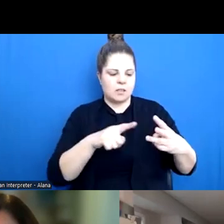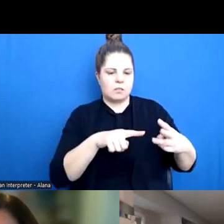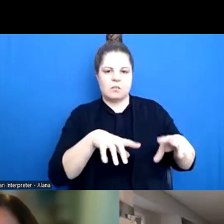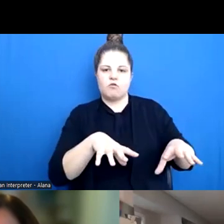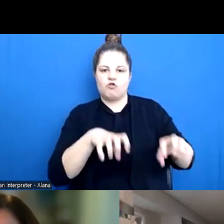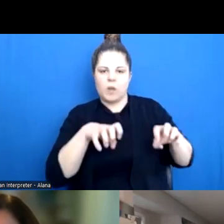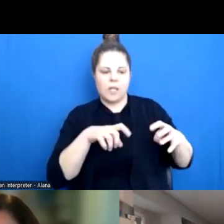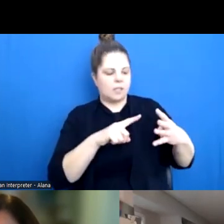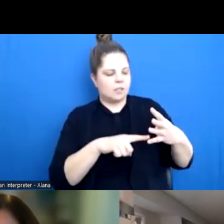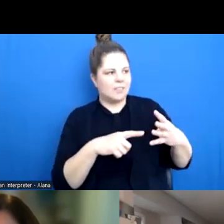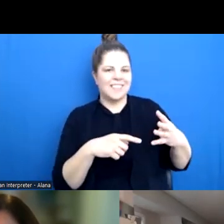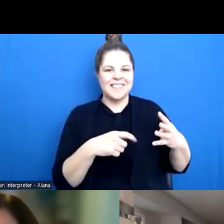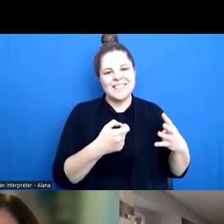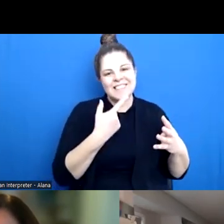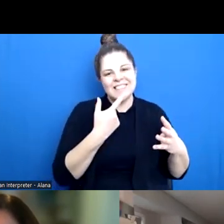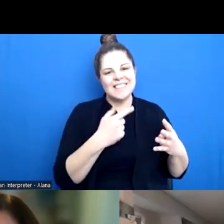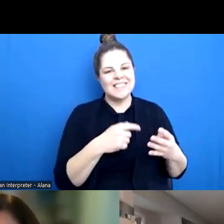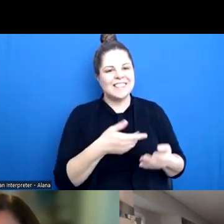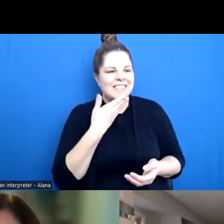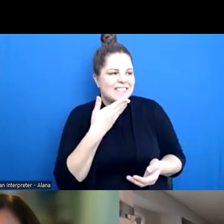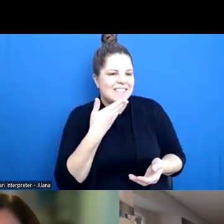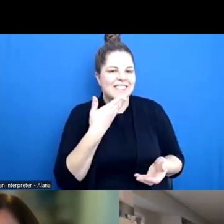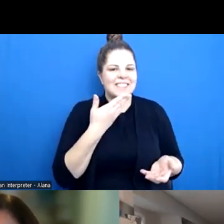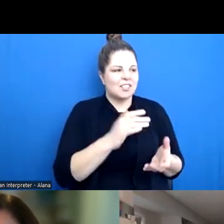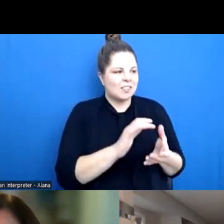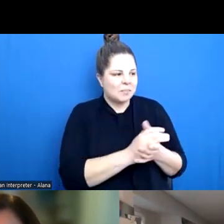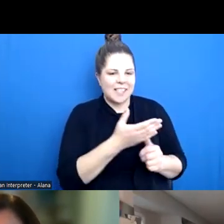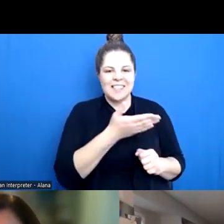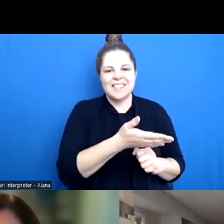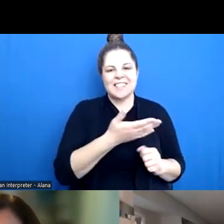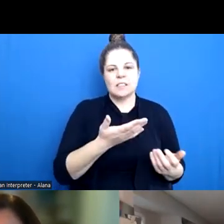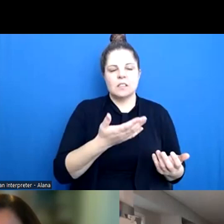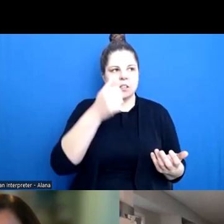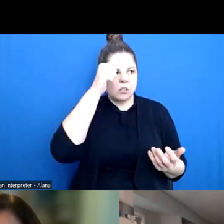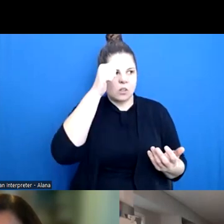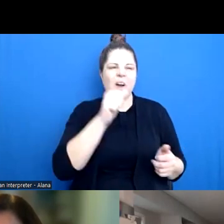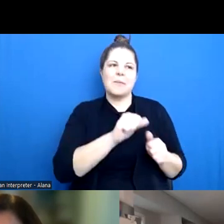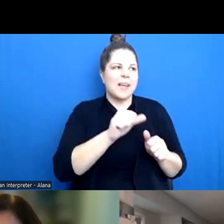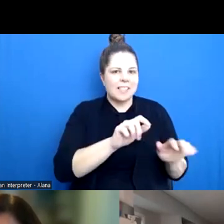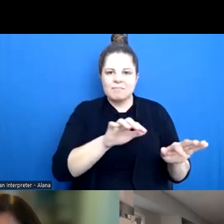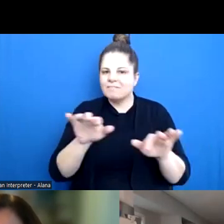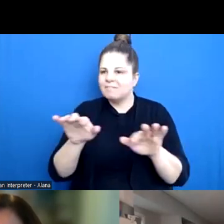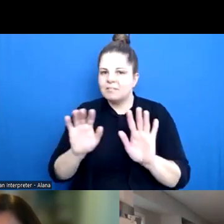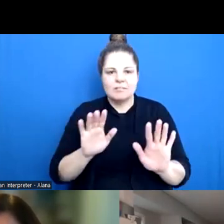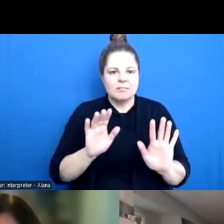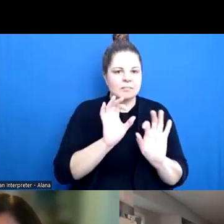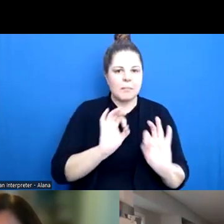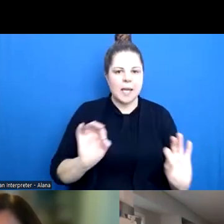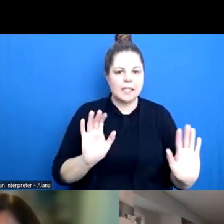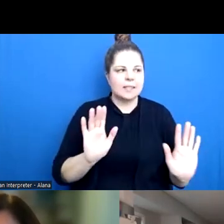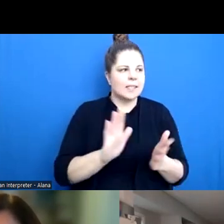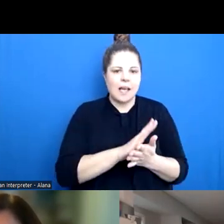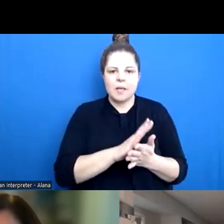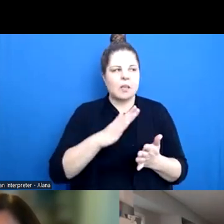okay and doing the forced smile because you know that the best chance of survival is to keep everything peaceful and not escalate it